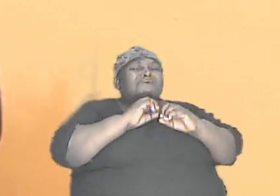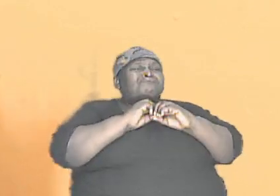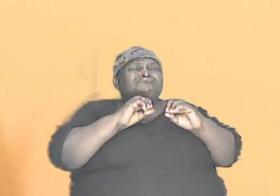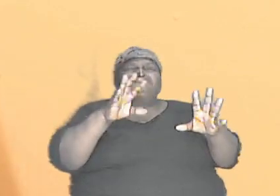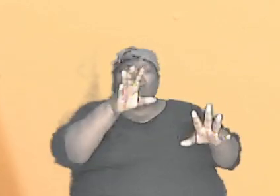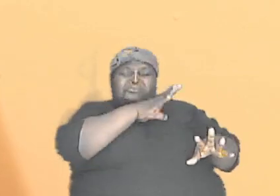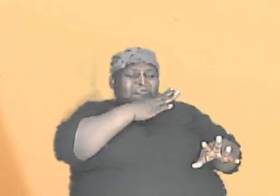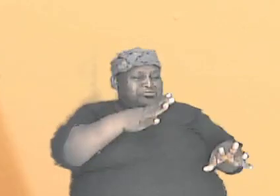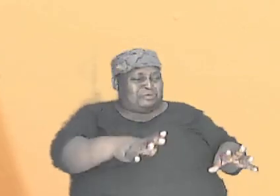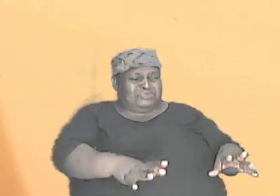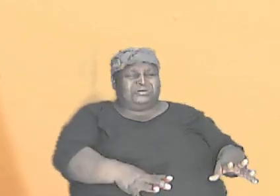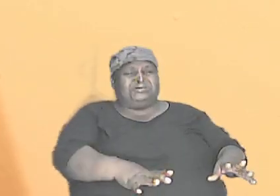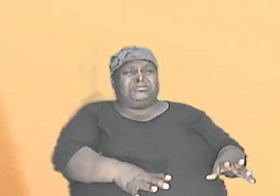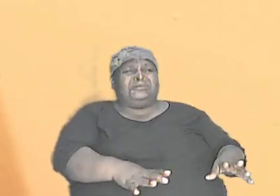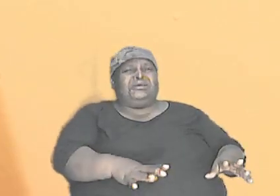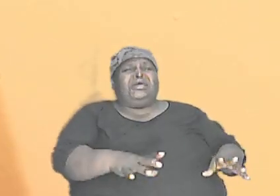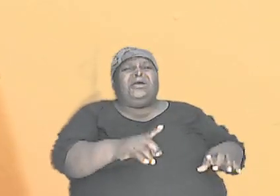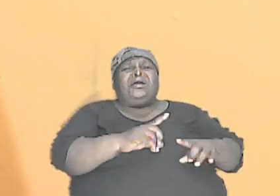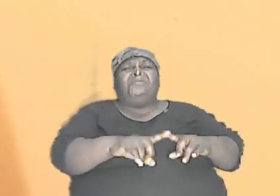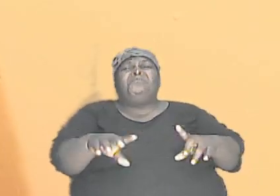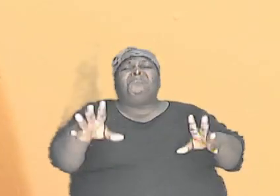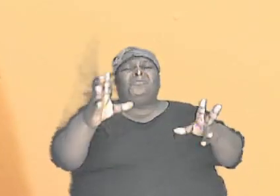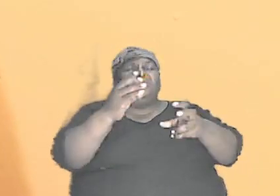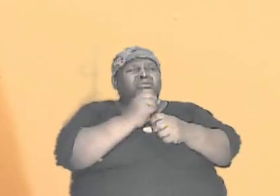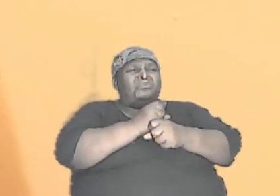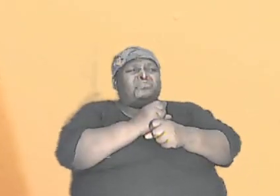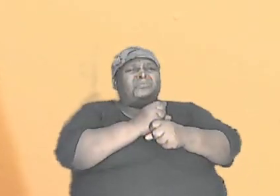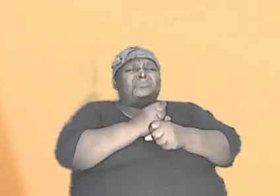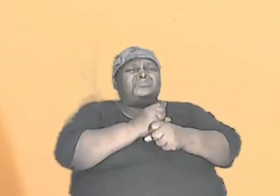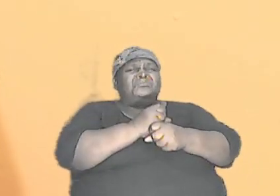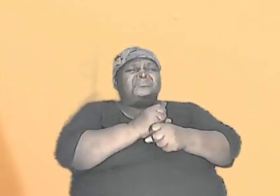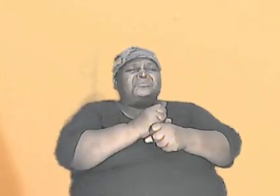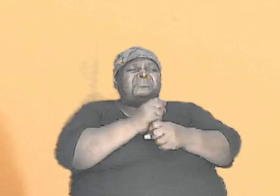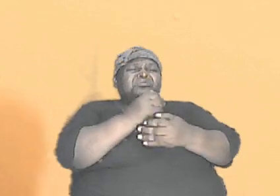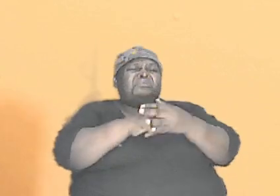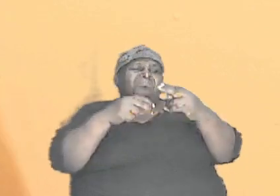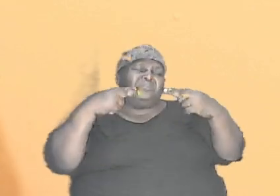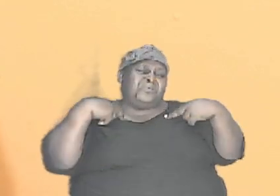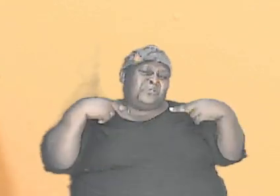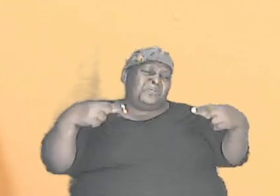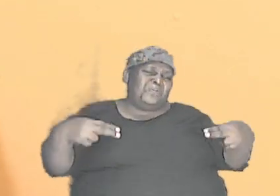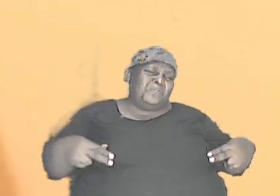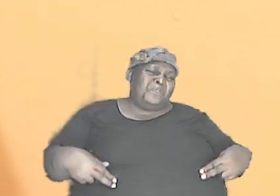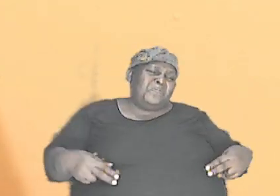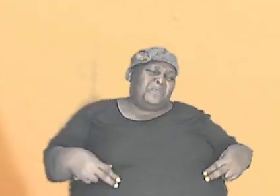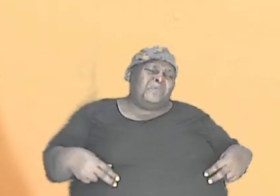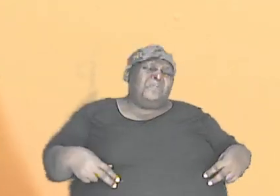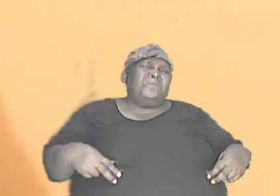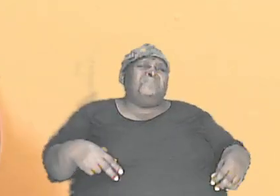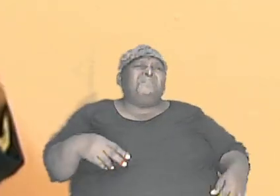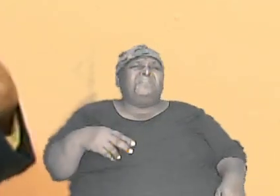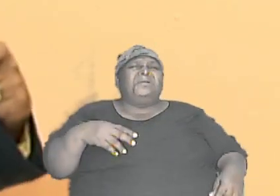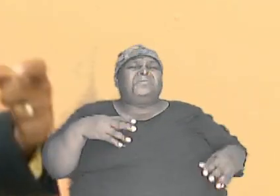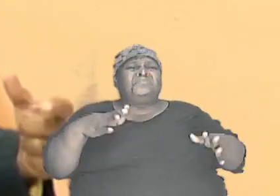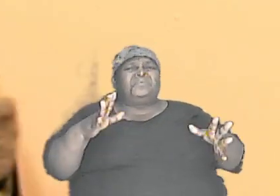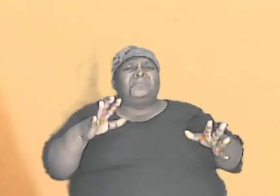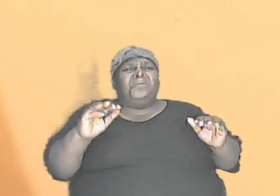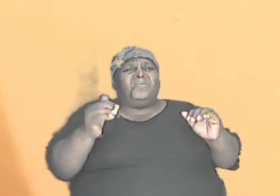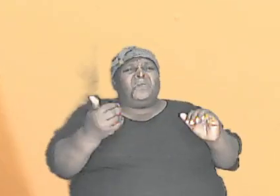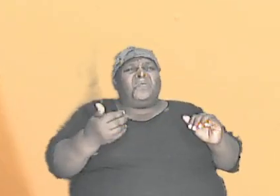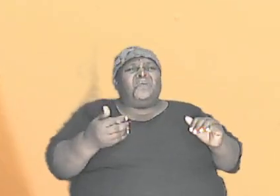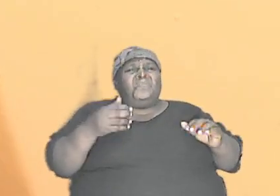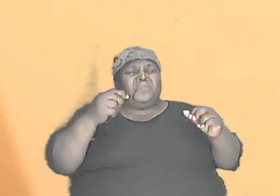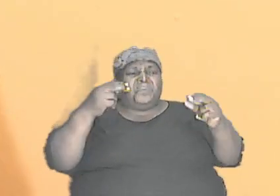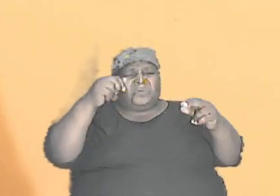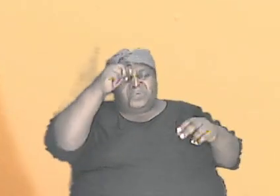who hold to certain humanistic views as to how we got here and why things are as they